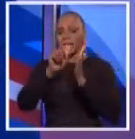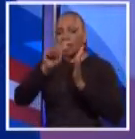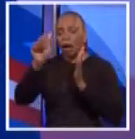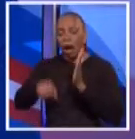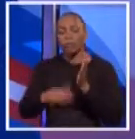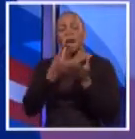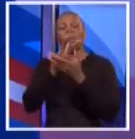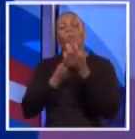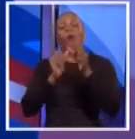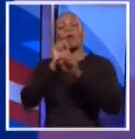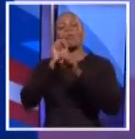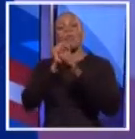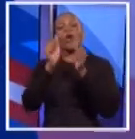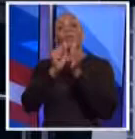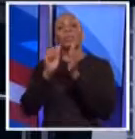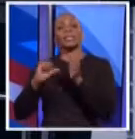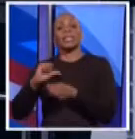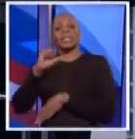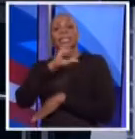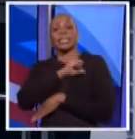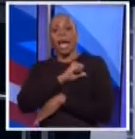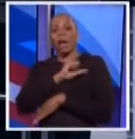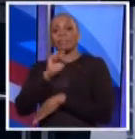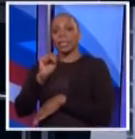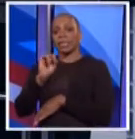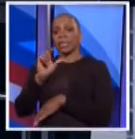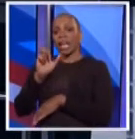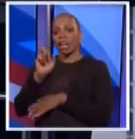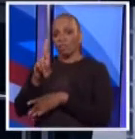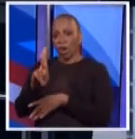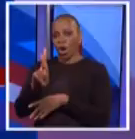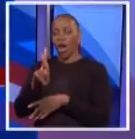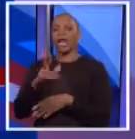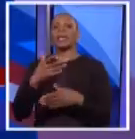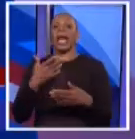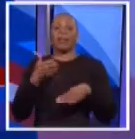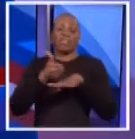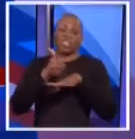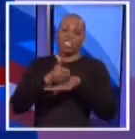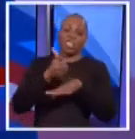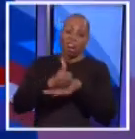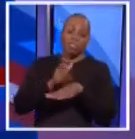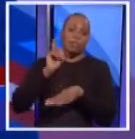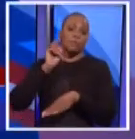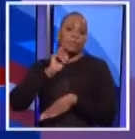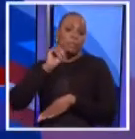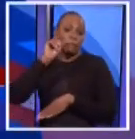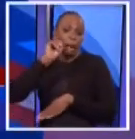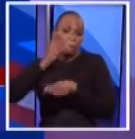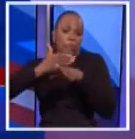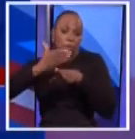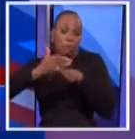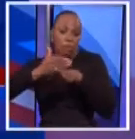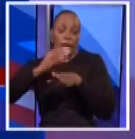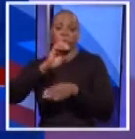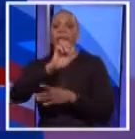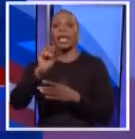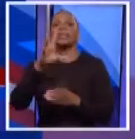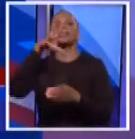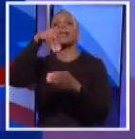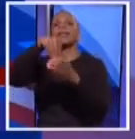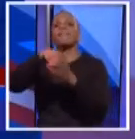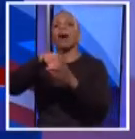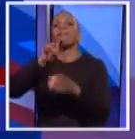worked with Assembly Speaker Sheldon Silver. Given the rash of charges of sexual harassment cases, cases that involve